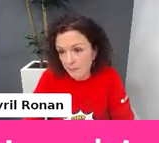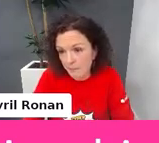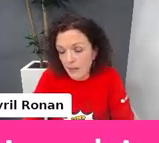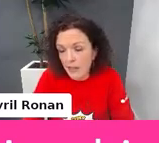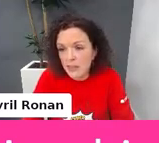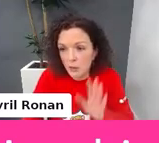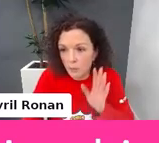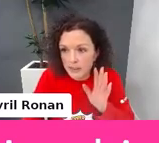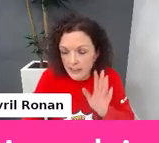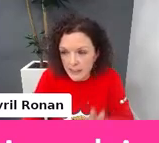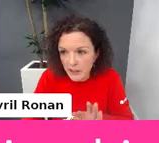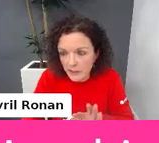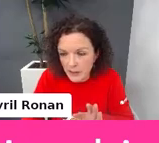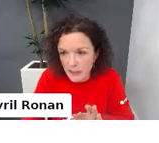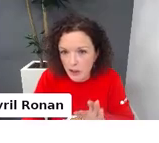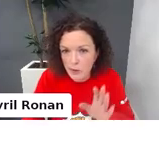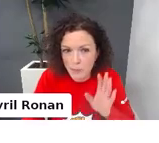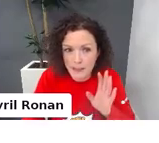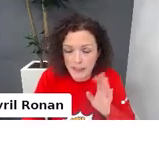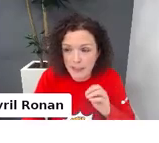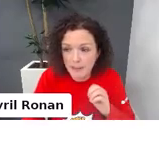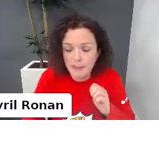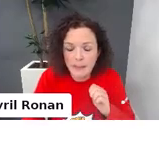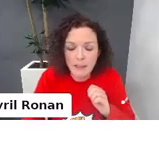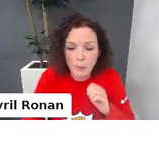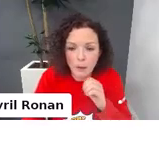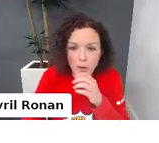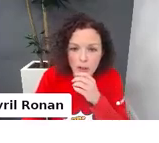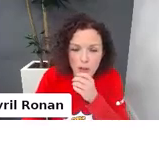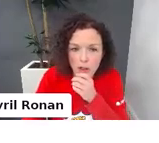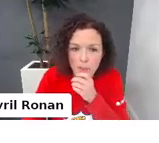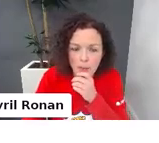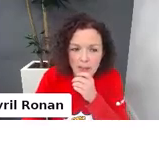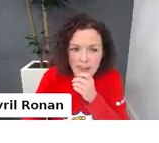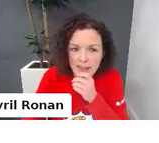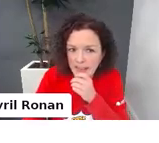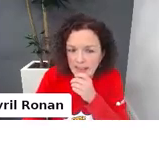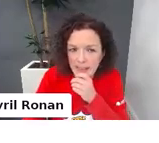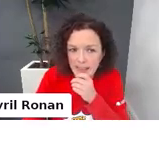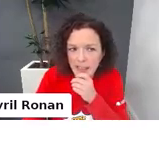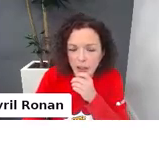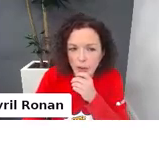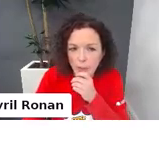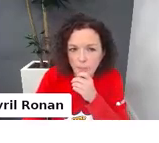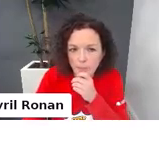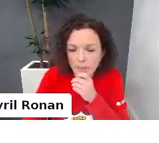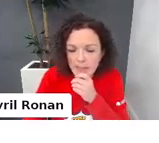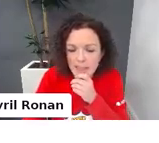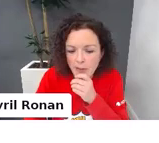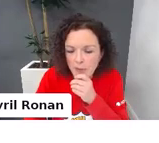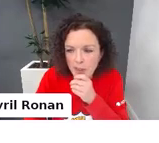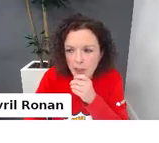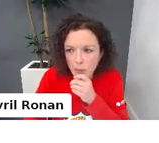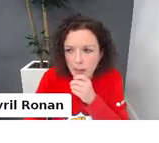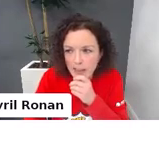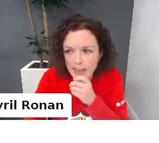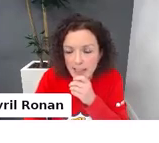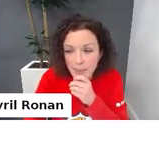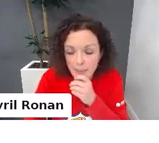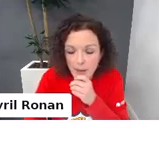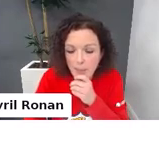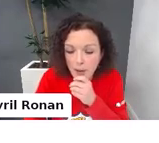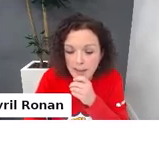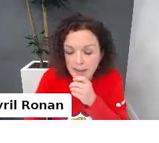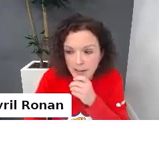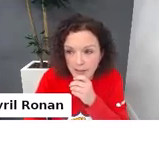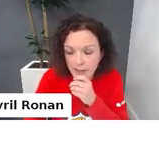a parent. So starting on the relationship side, we're going to talk about these things that, you know, this is from the Digital Wellness